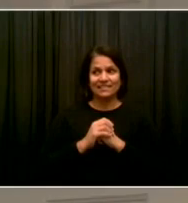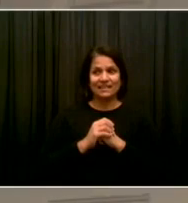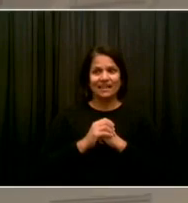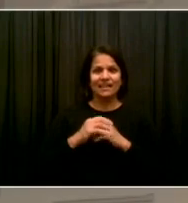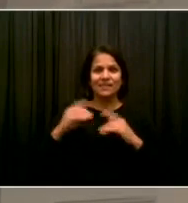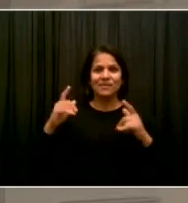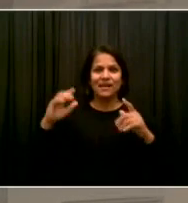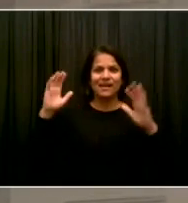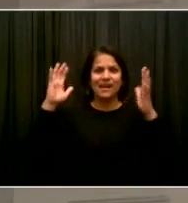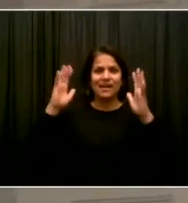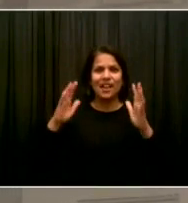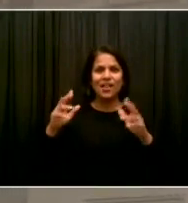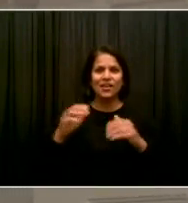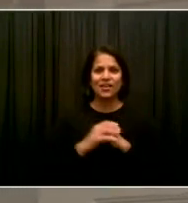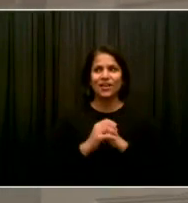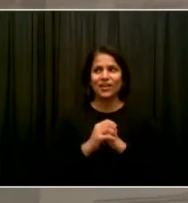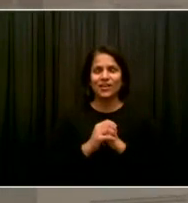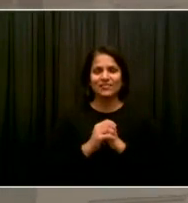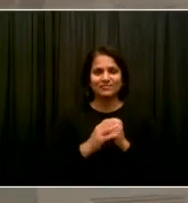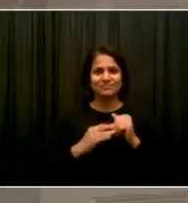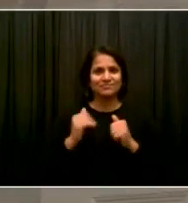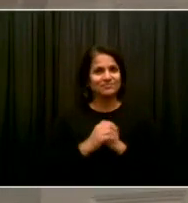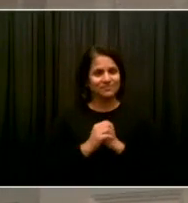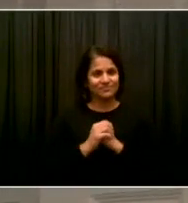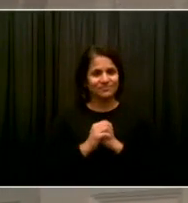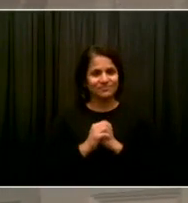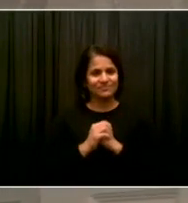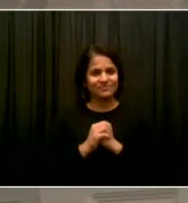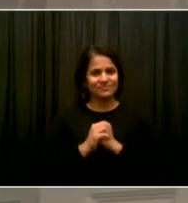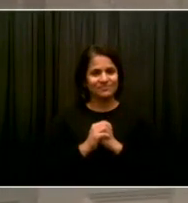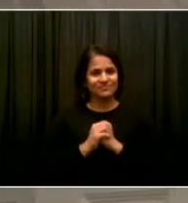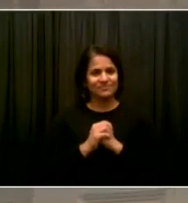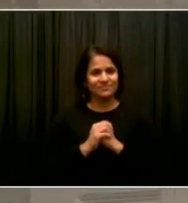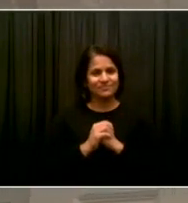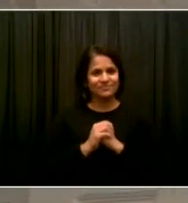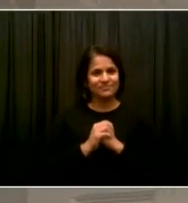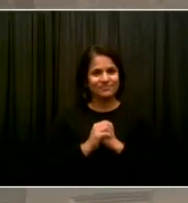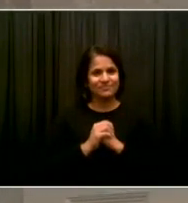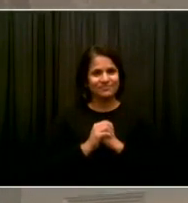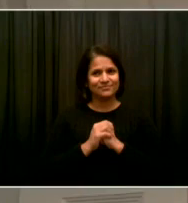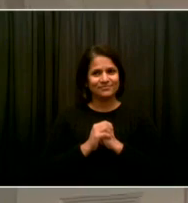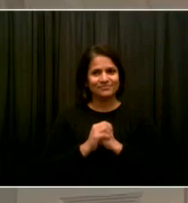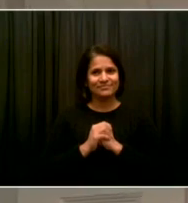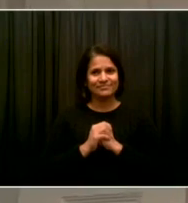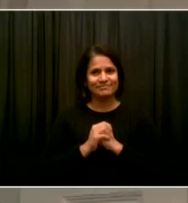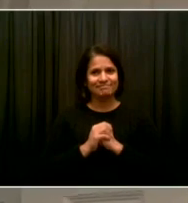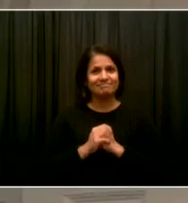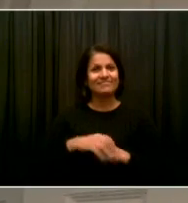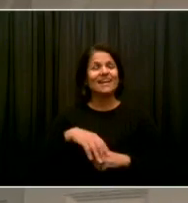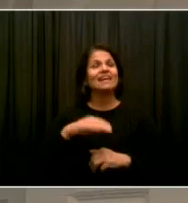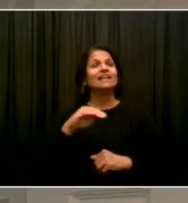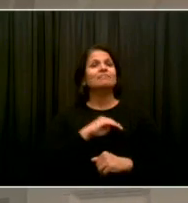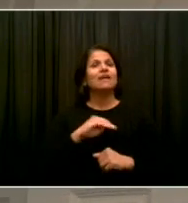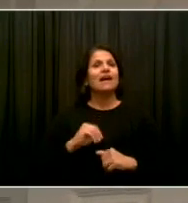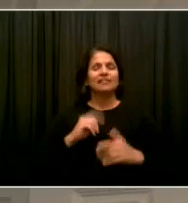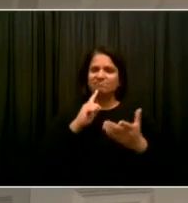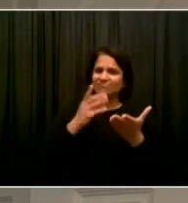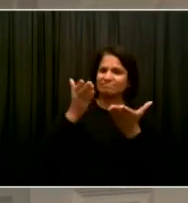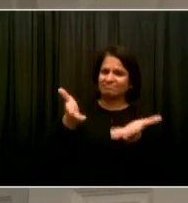I thought a girl came with me, as you can see. Yes, indeed, please. The floor is yours. Okay.